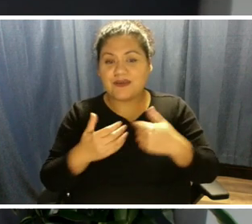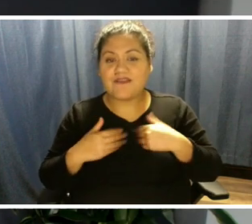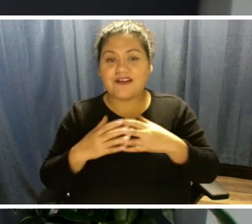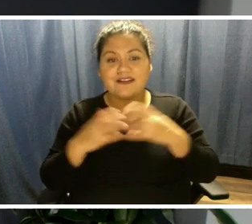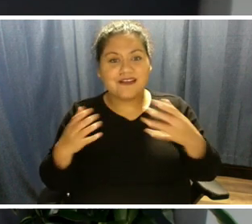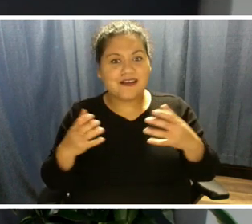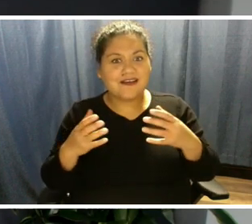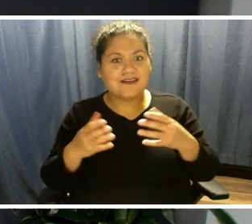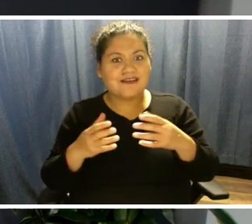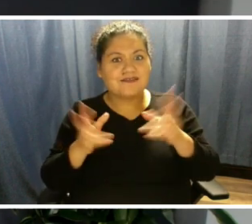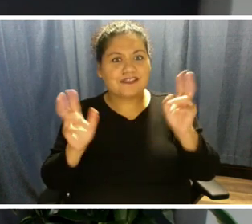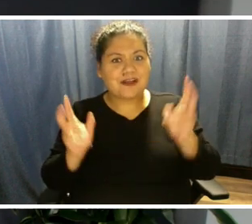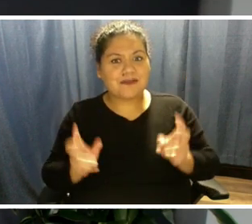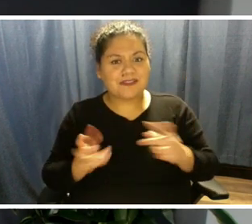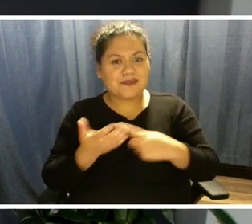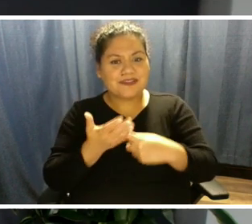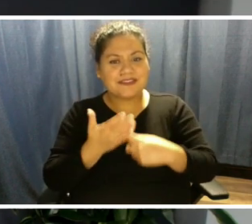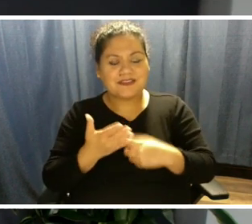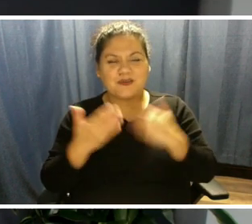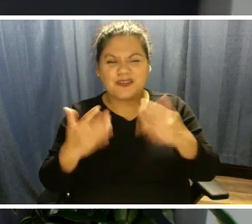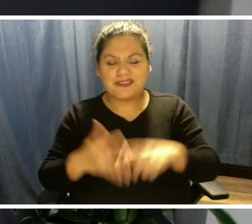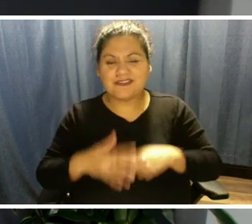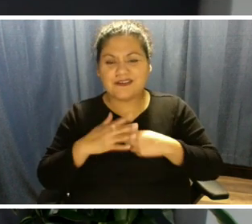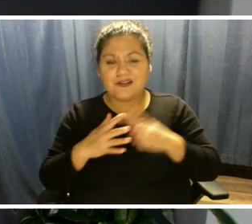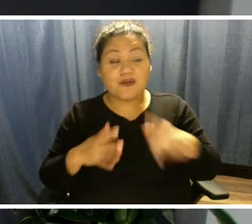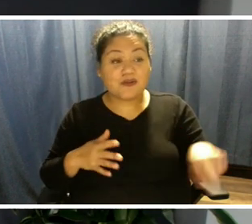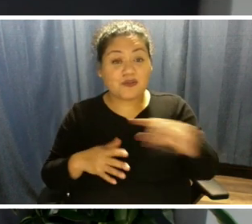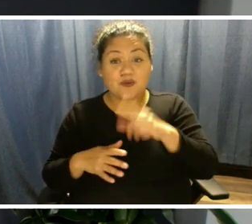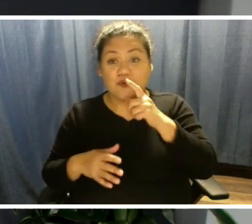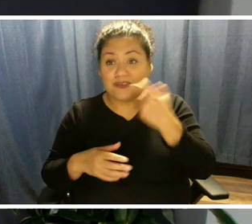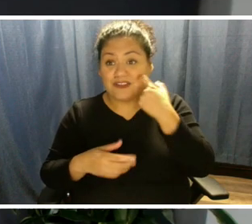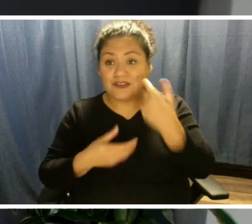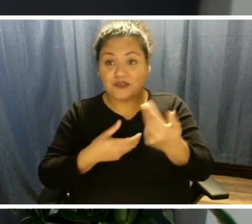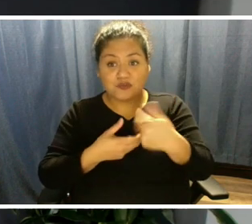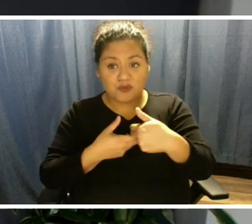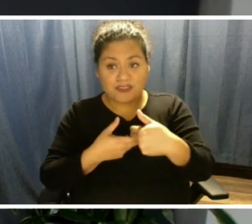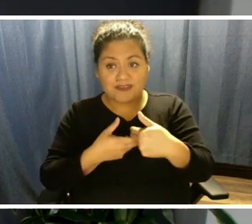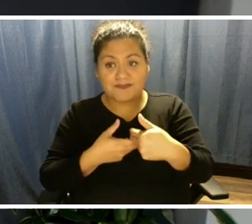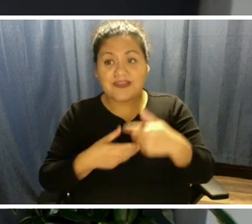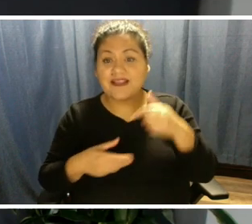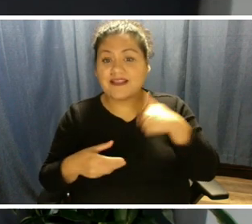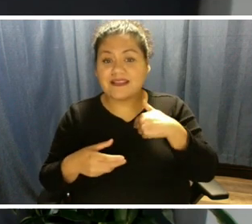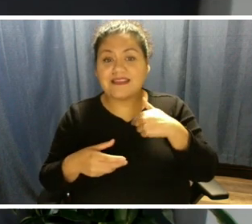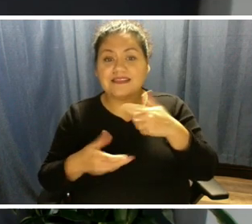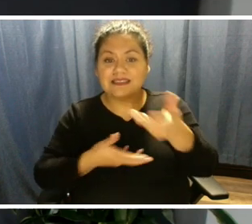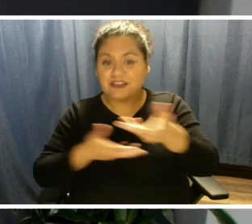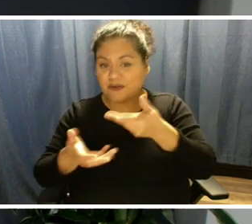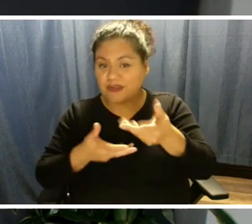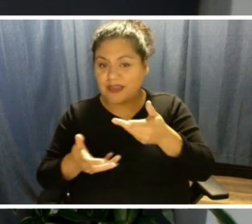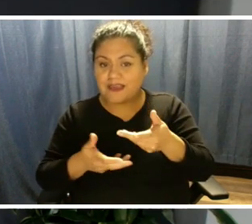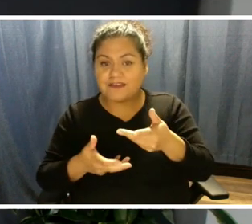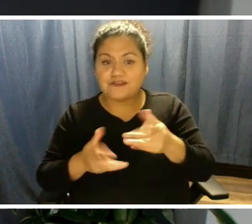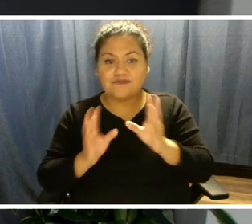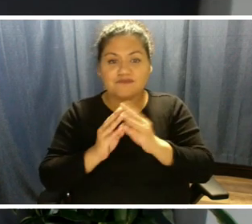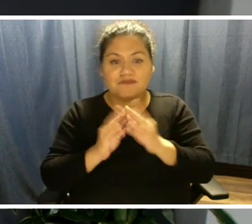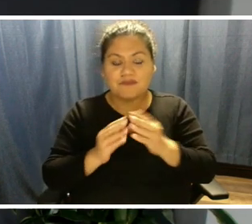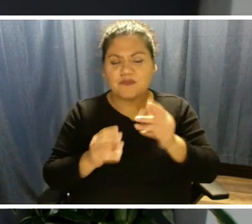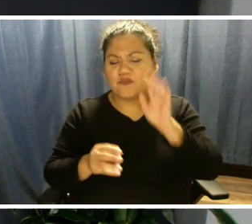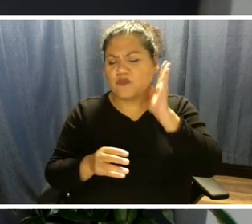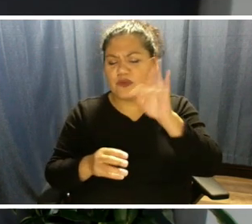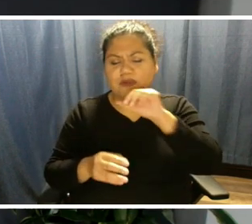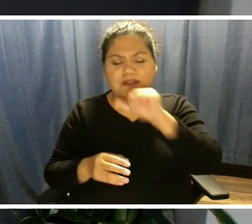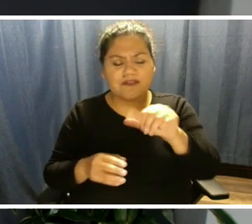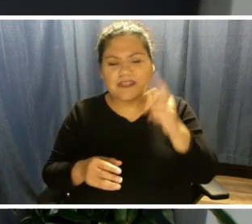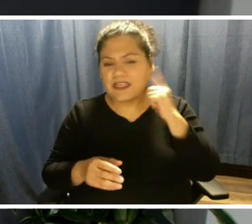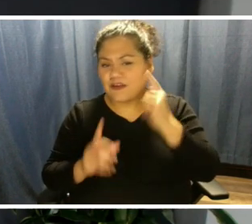we're going to get started. And for those of us of you who are just joining us, this is an interactive forum, and we would love to hear from you. We'll be taking as